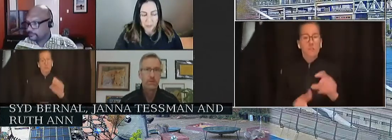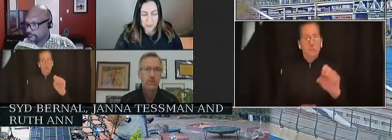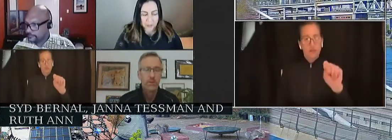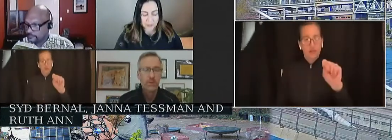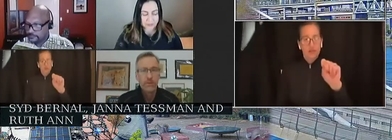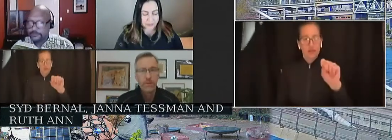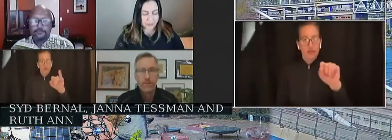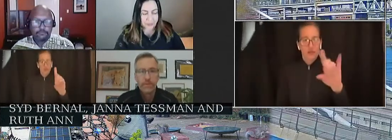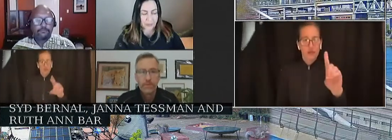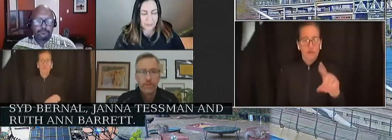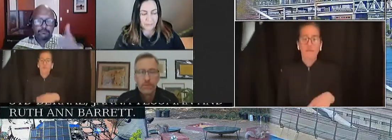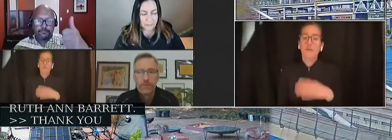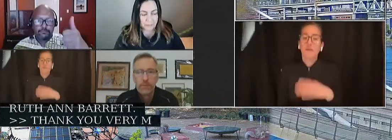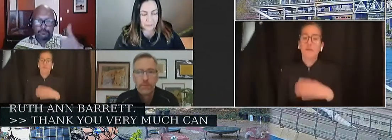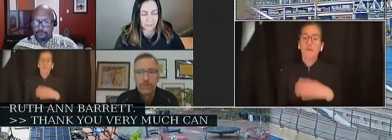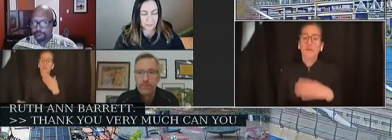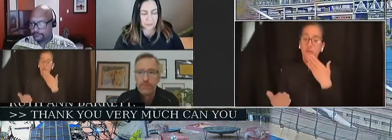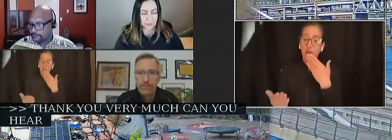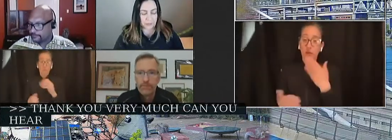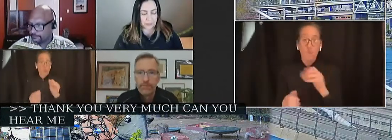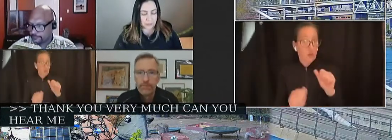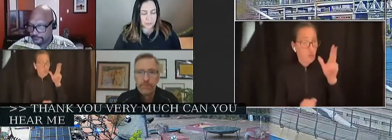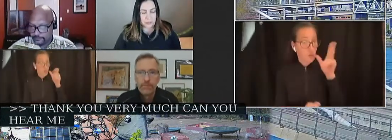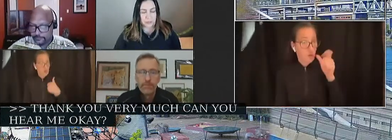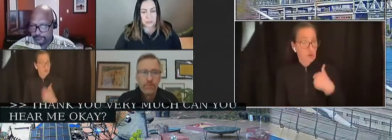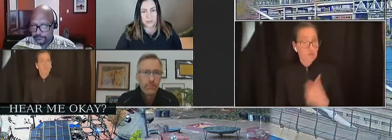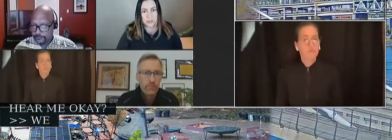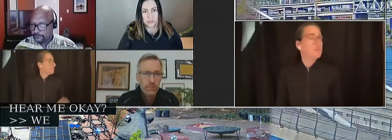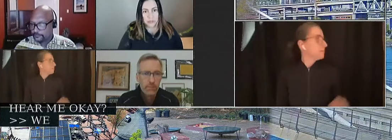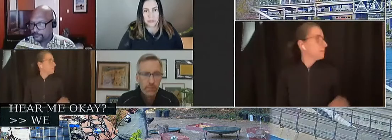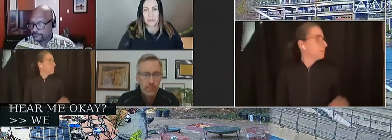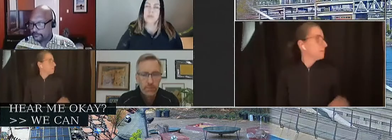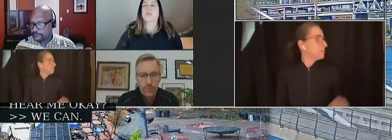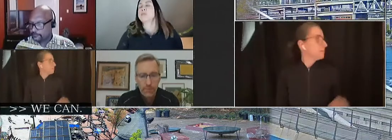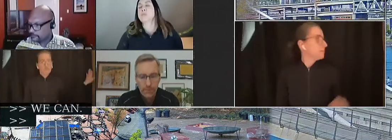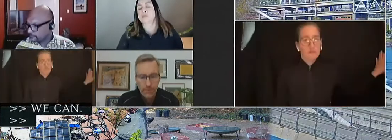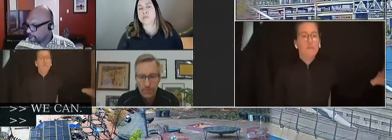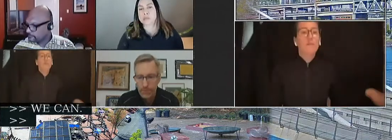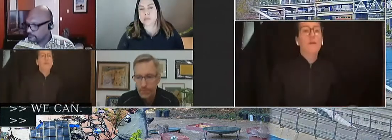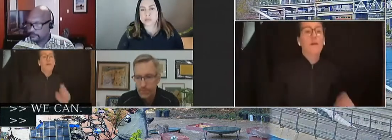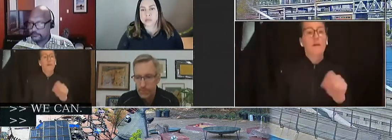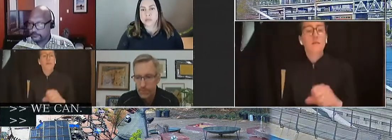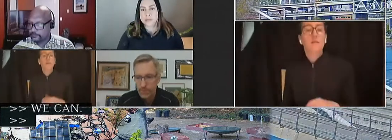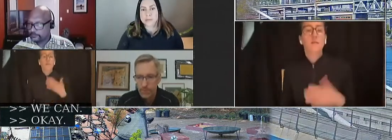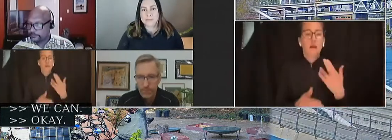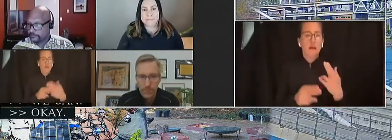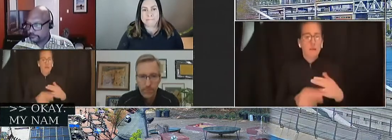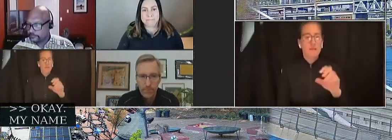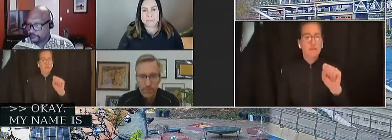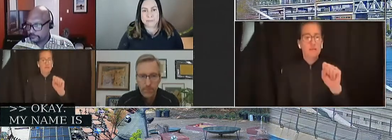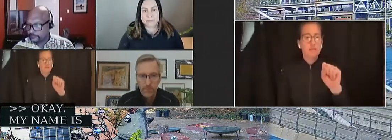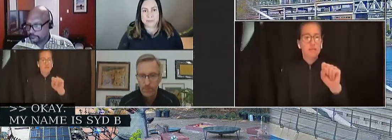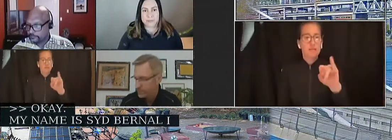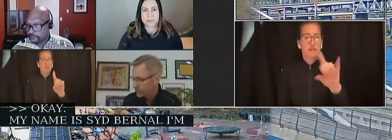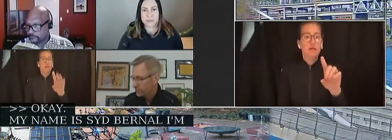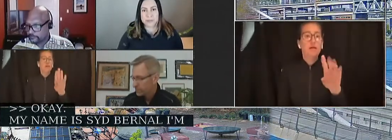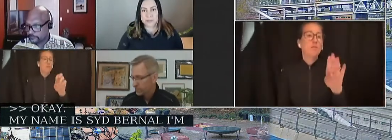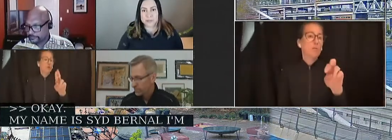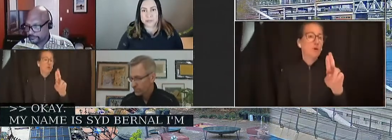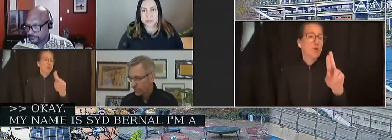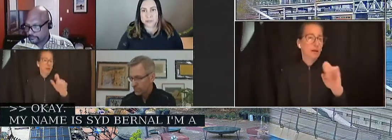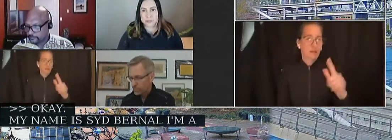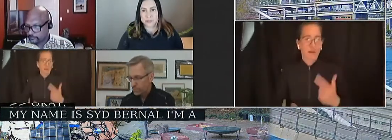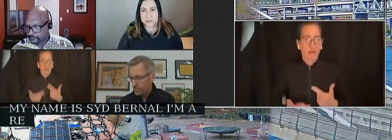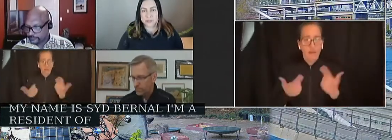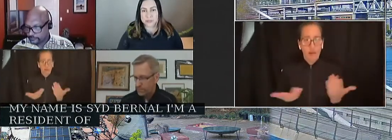Thank you very much. Can you hear me okay? We can. Awesome. My name is Sid Bernal and I'm a resident of Portland, Oregon. I want to thank